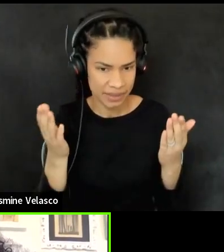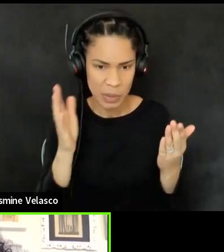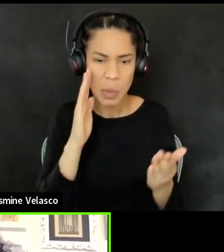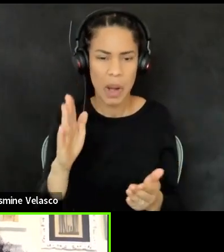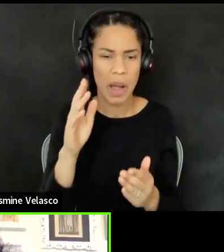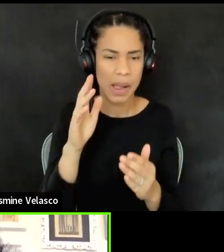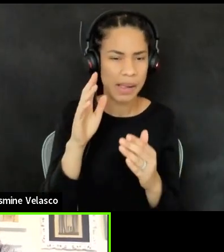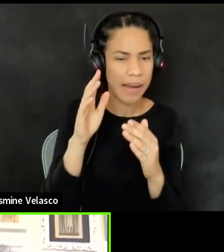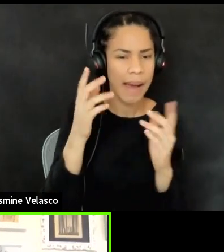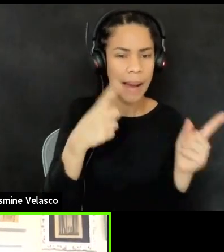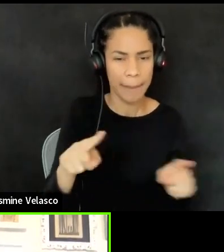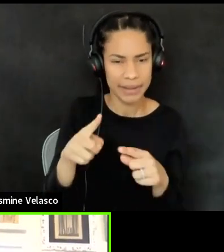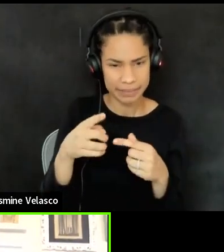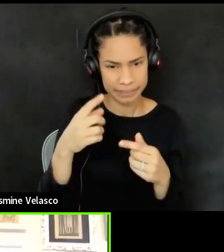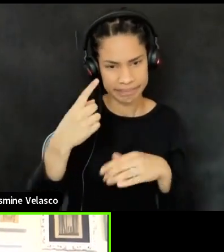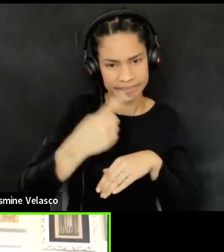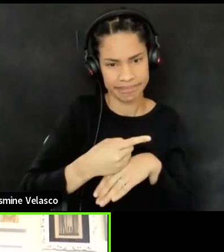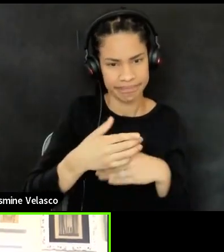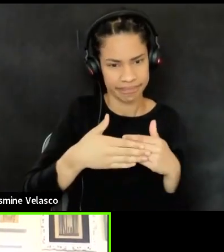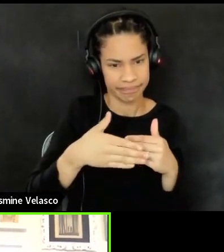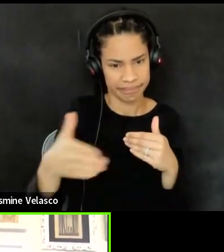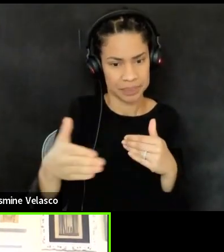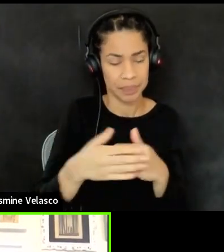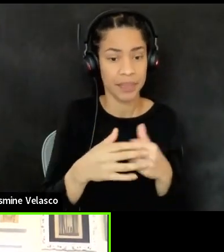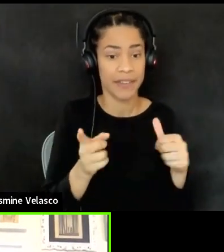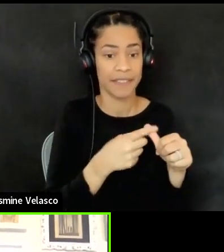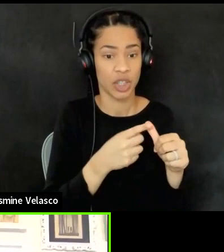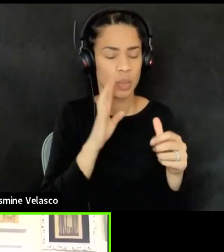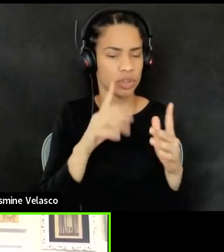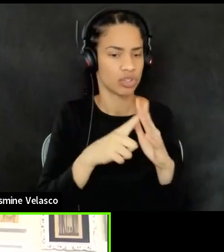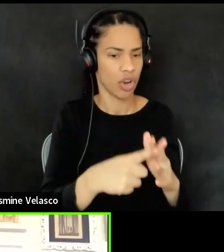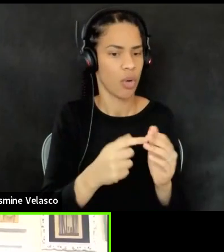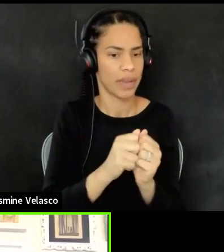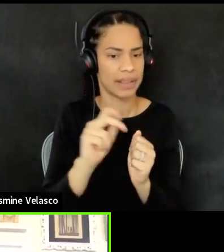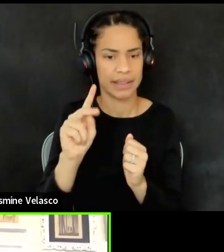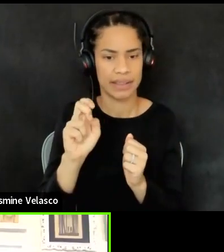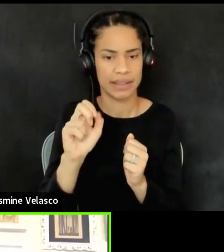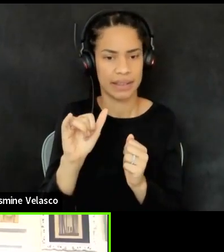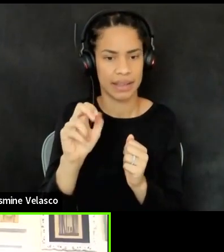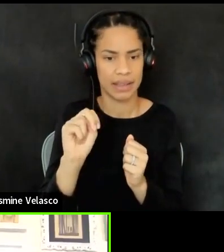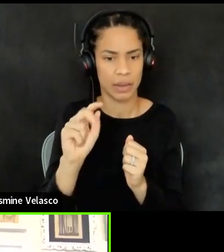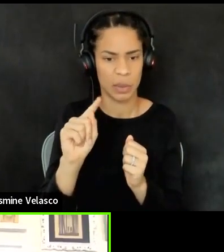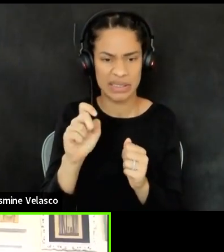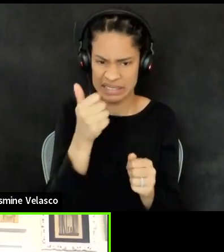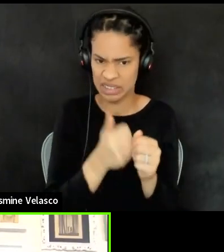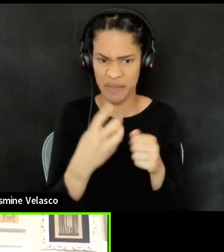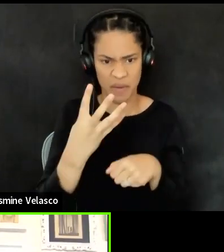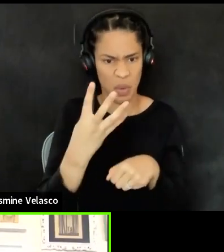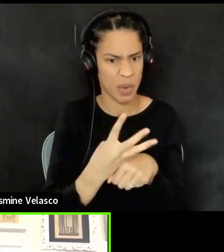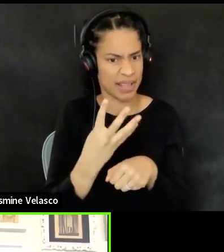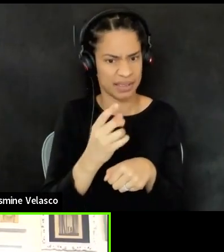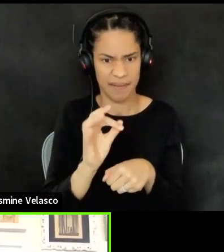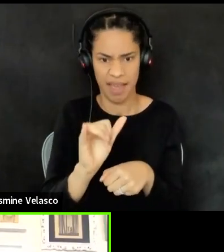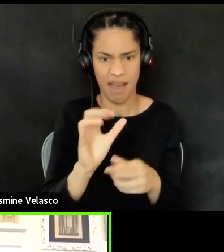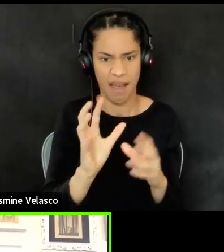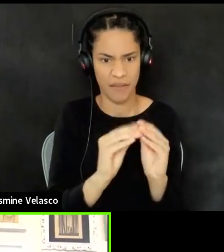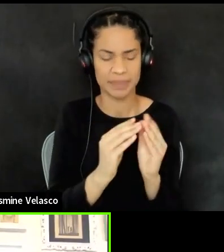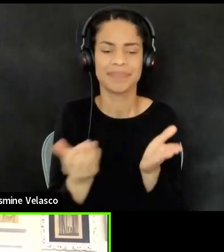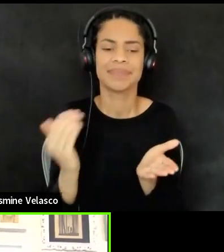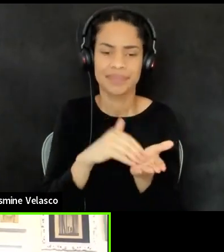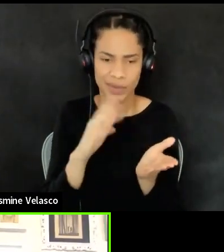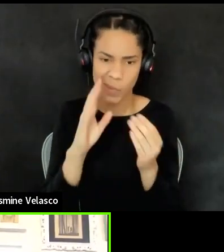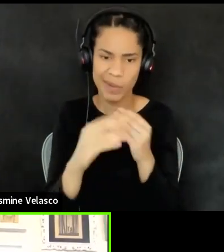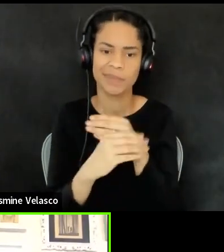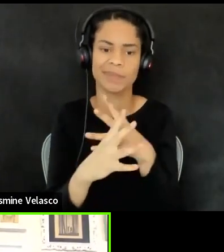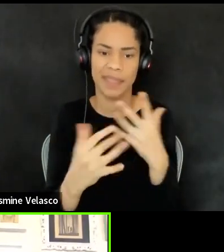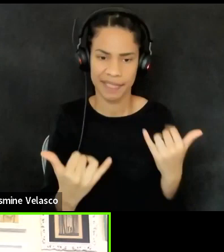days. First, we'll begin each day with a keynote, each of the four days. Hosting virtually again this